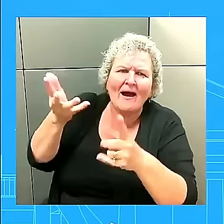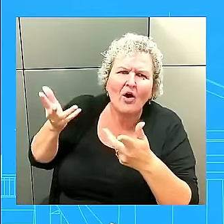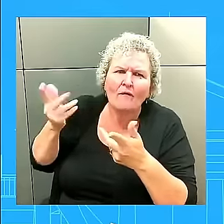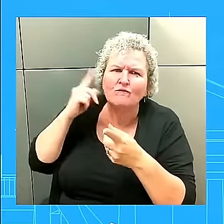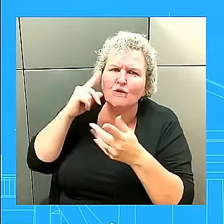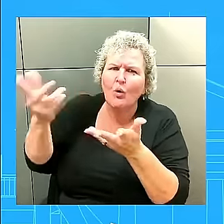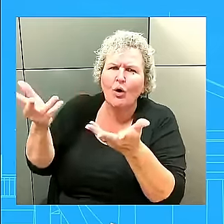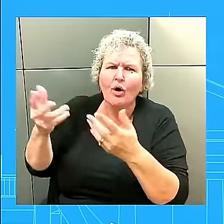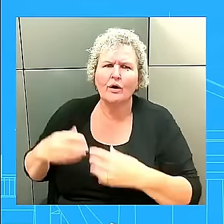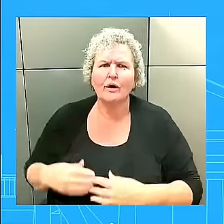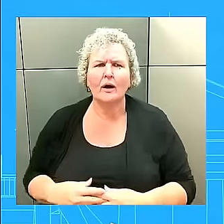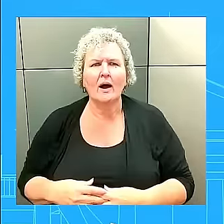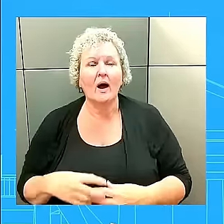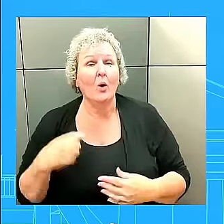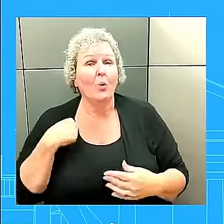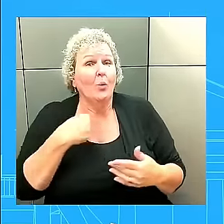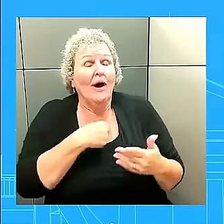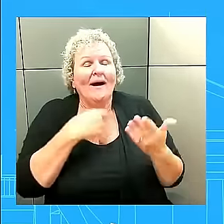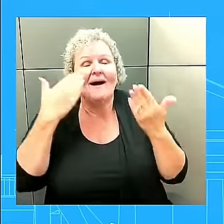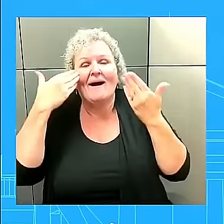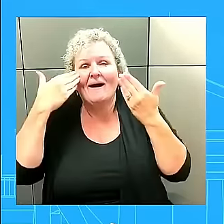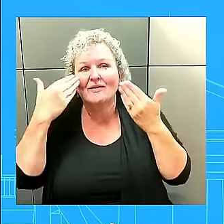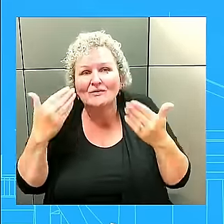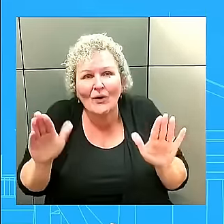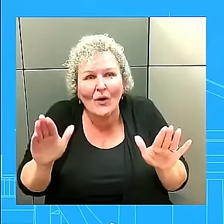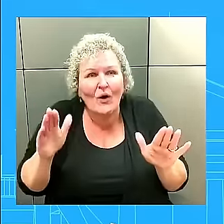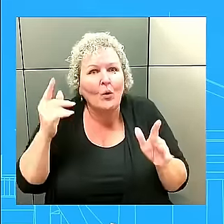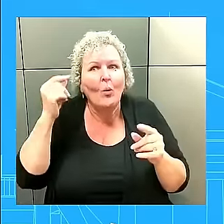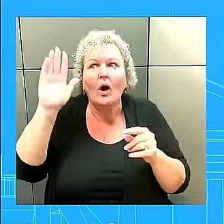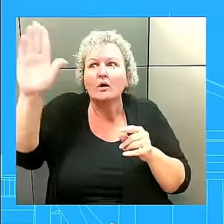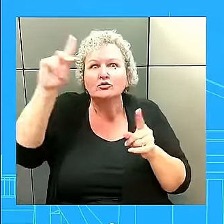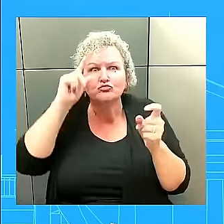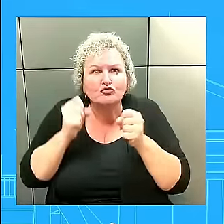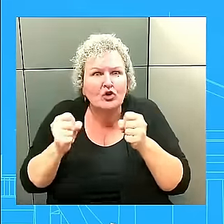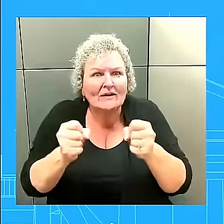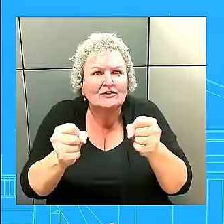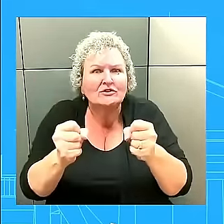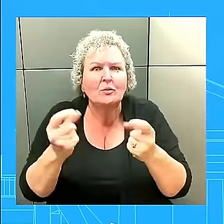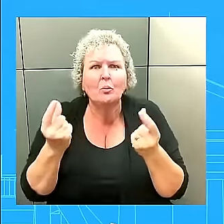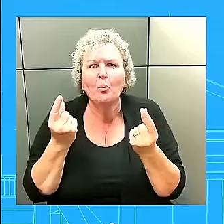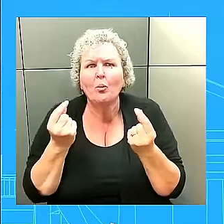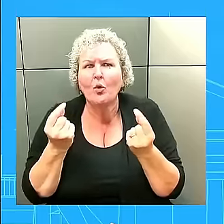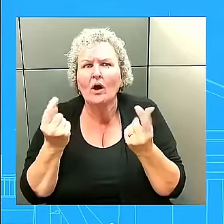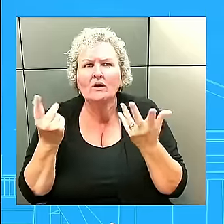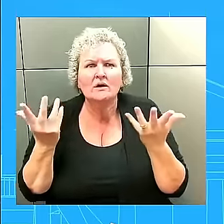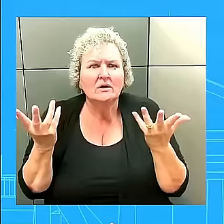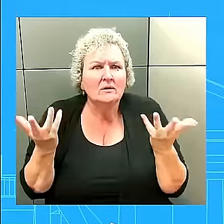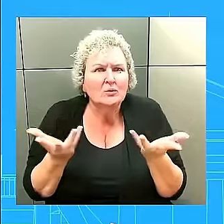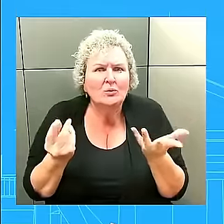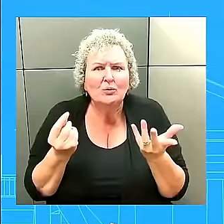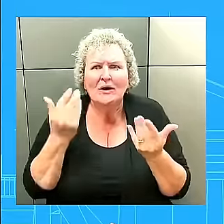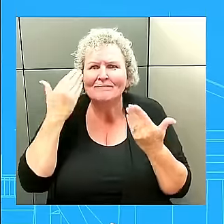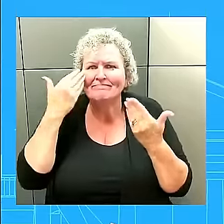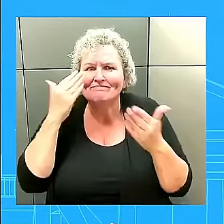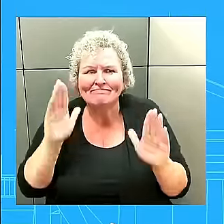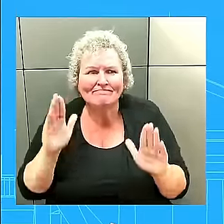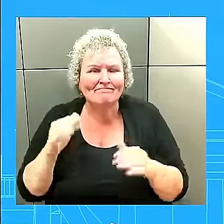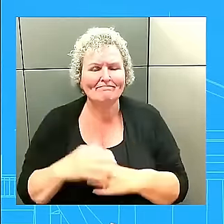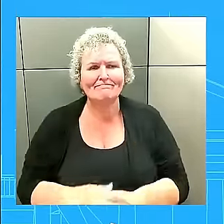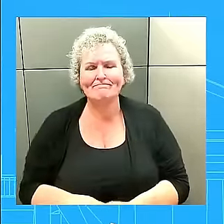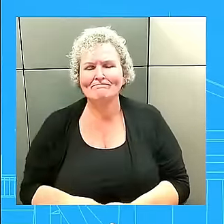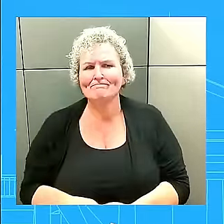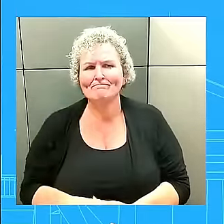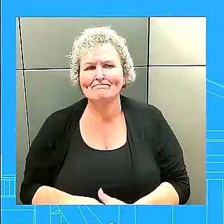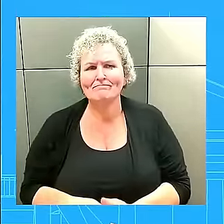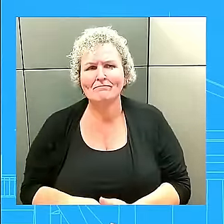strength. We certainly don't have a sense of what capability they might be able to bring, uh, to the field with them. Doesn't this seem though, like we were a couple years ago, they were